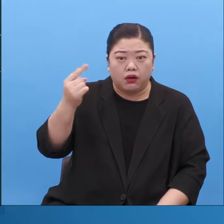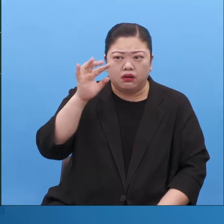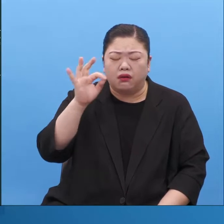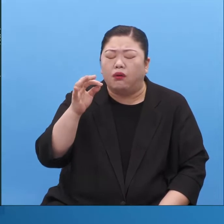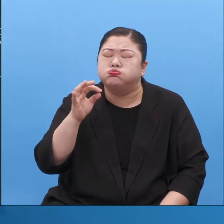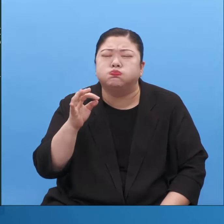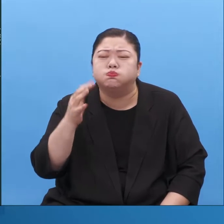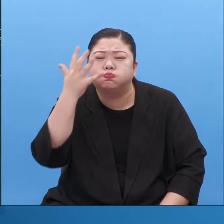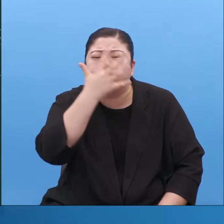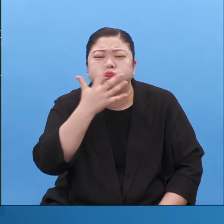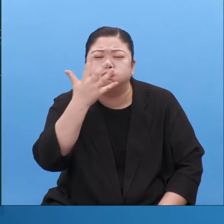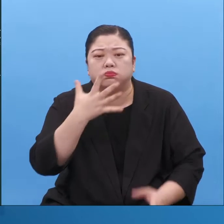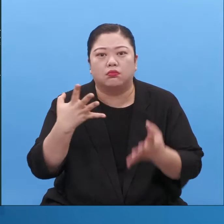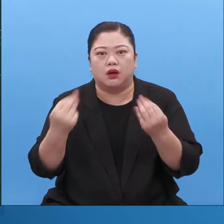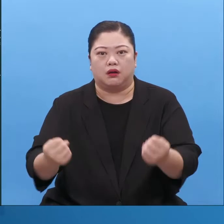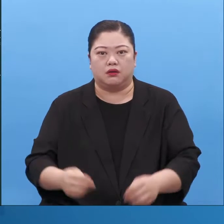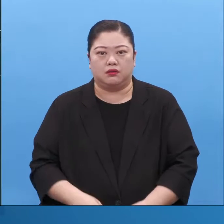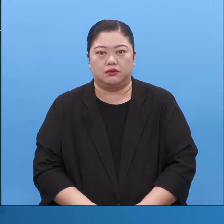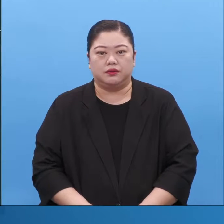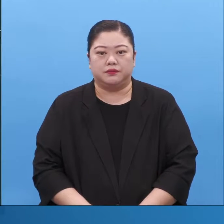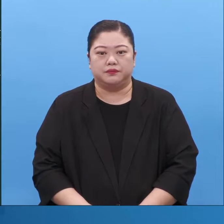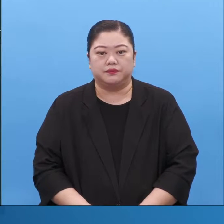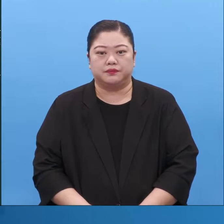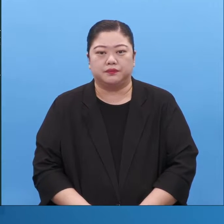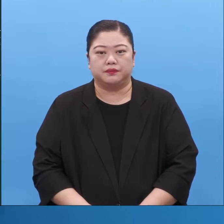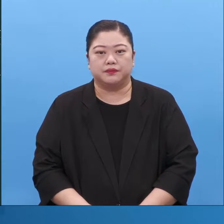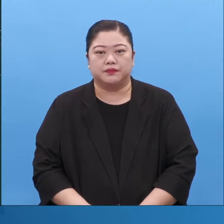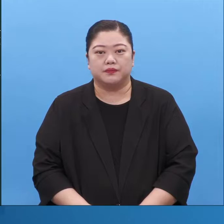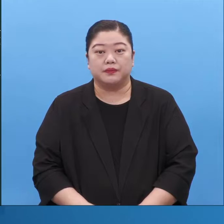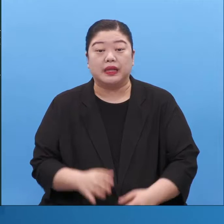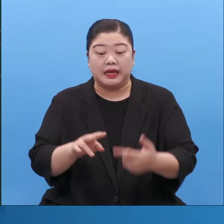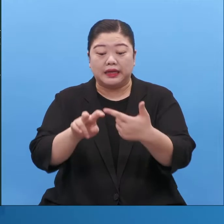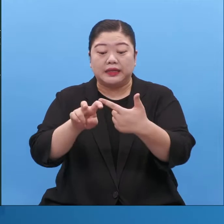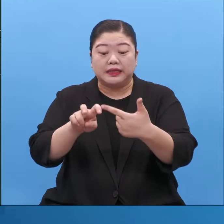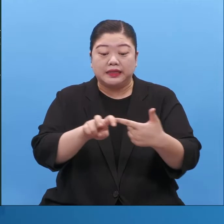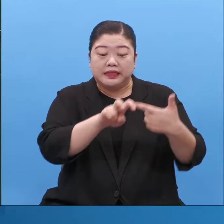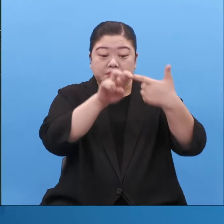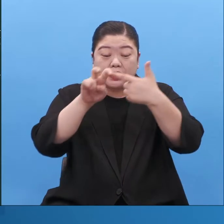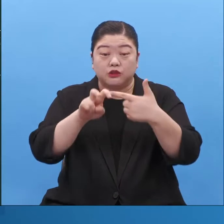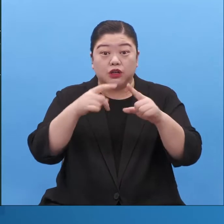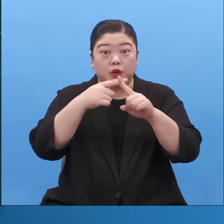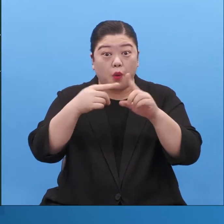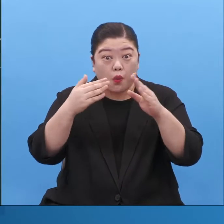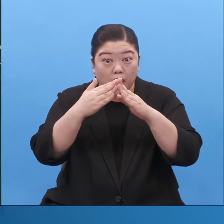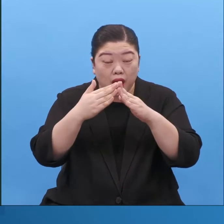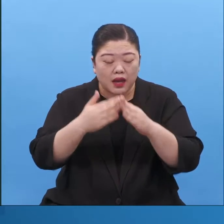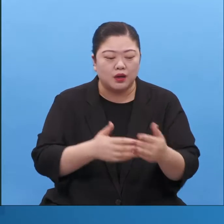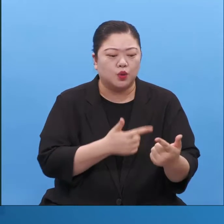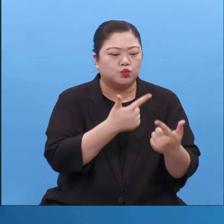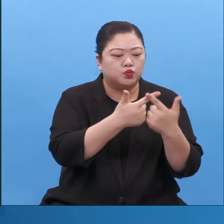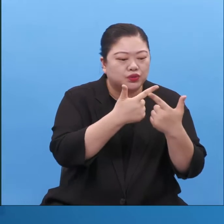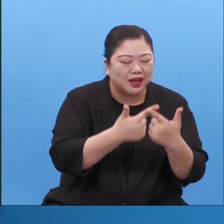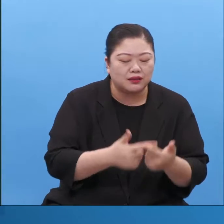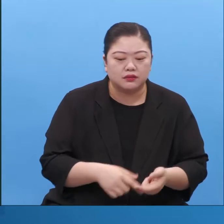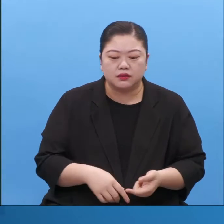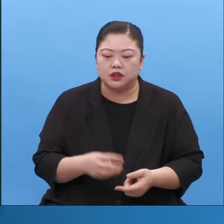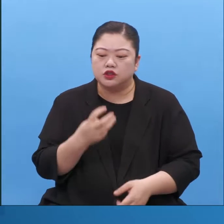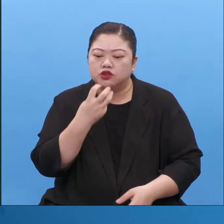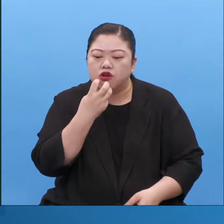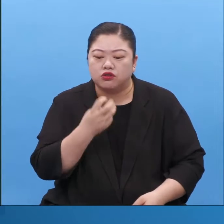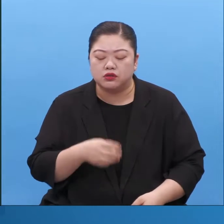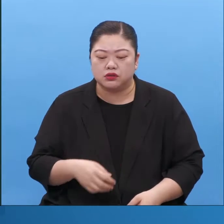that I always tell the church in Busan as well as in Seoul don't do things only for our church